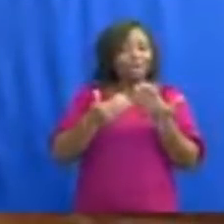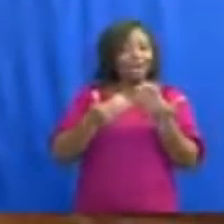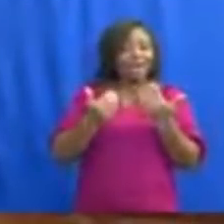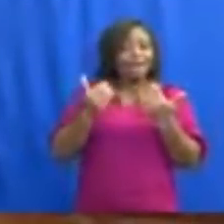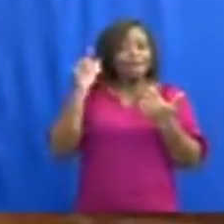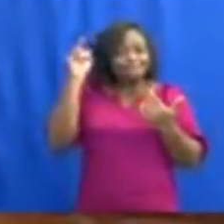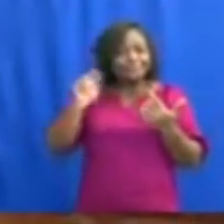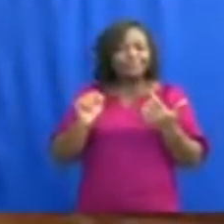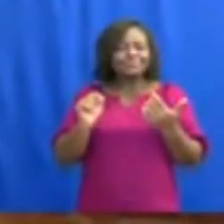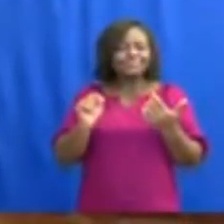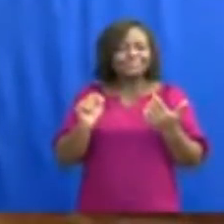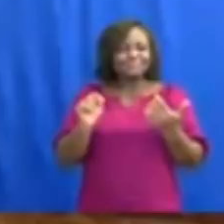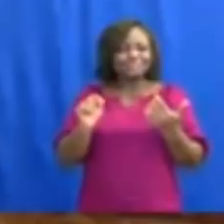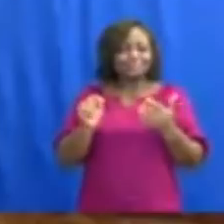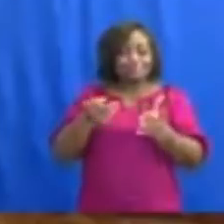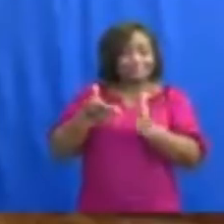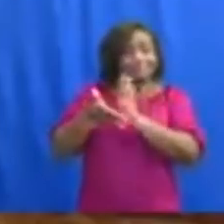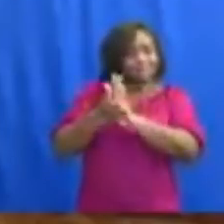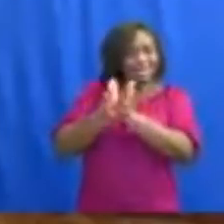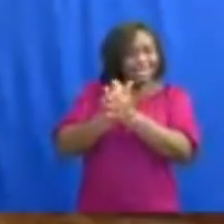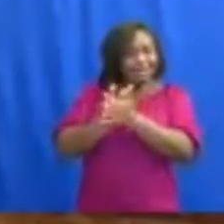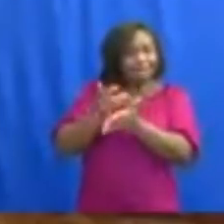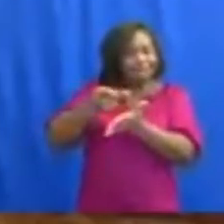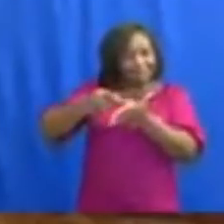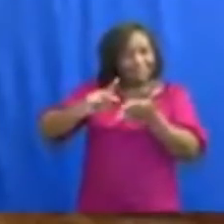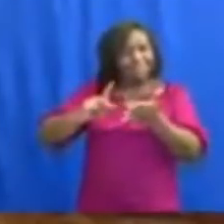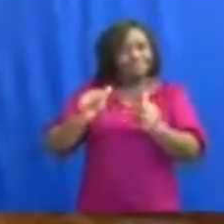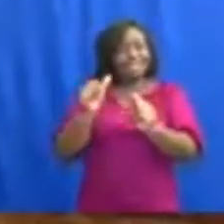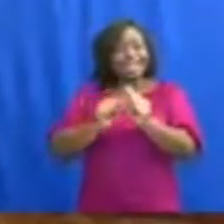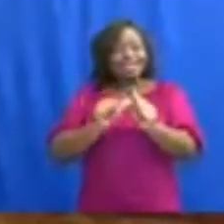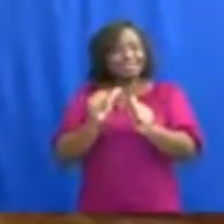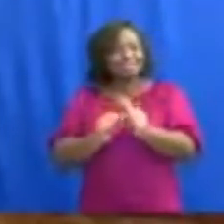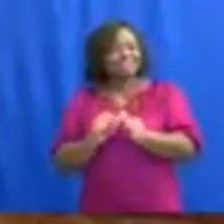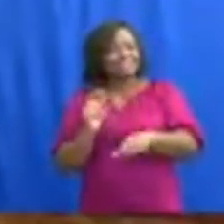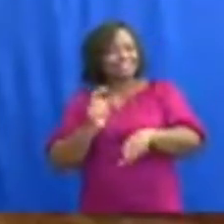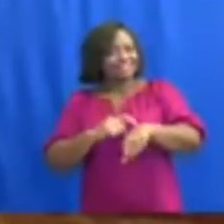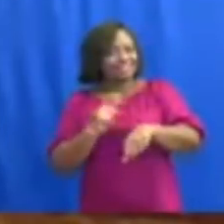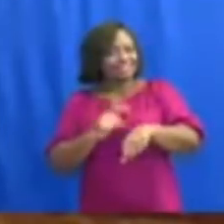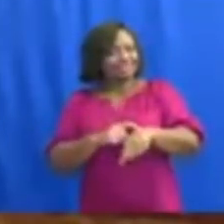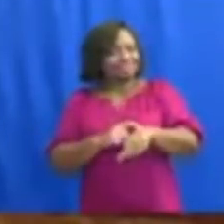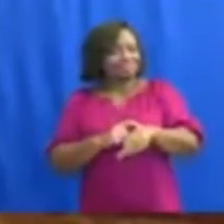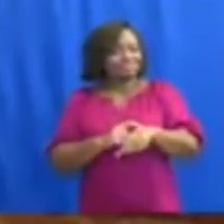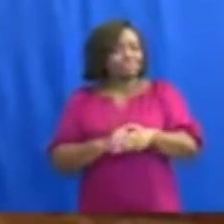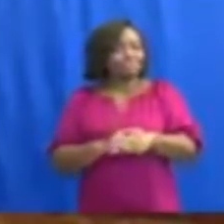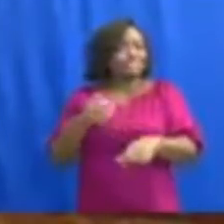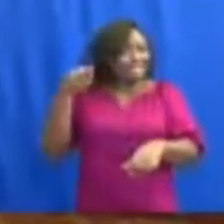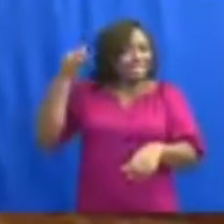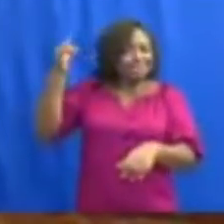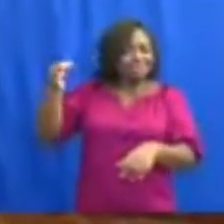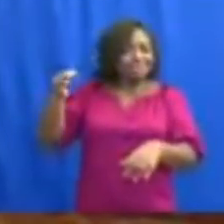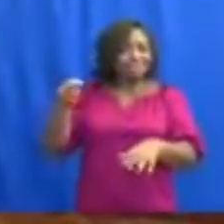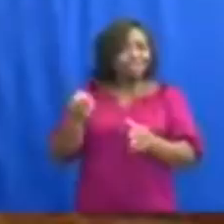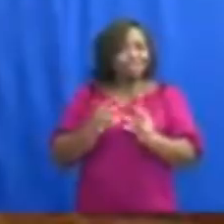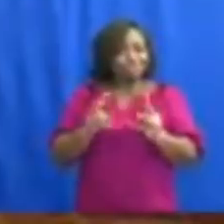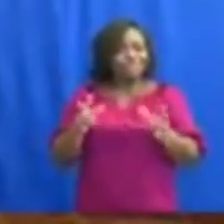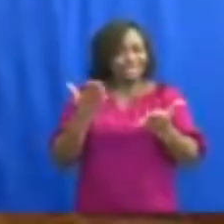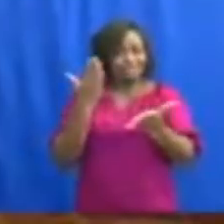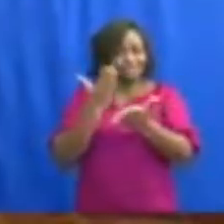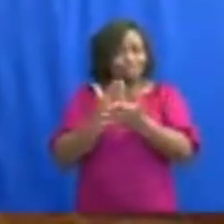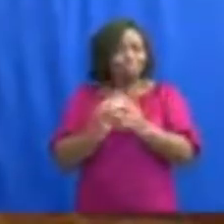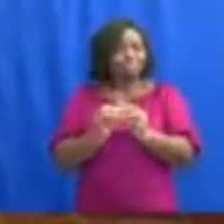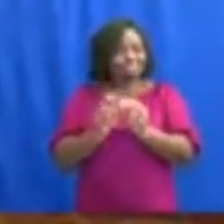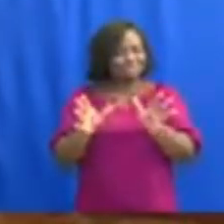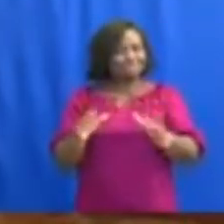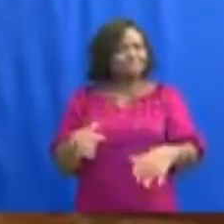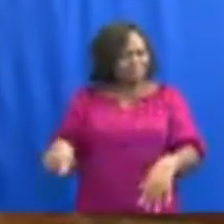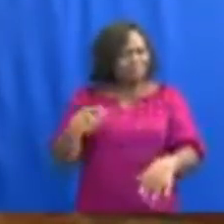must become part and parcel of our daily lives for the foreseeable future. We can